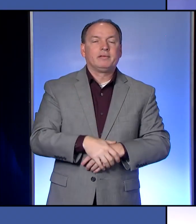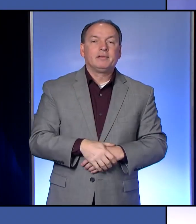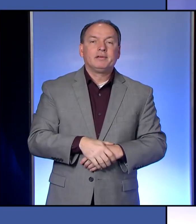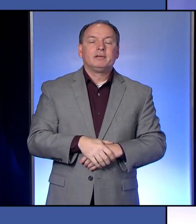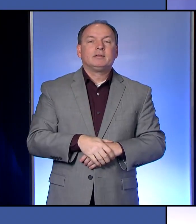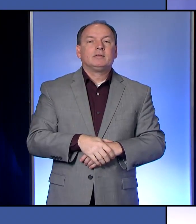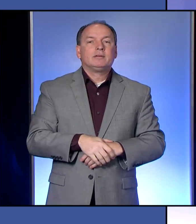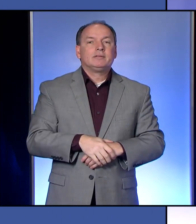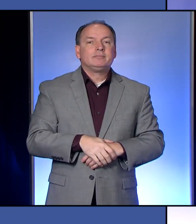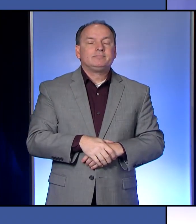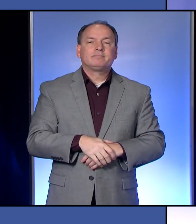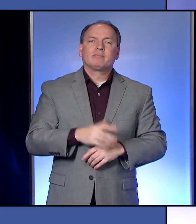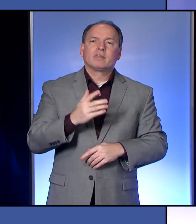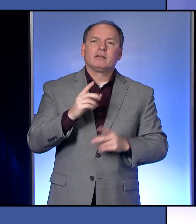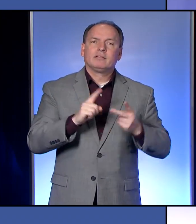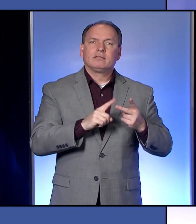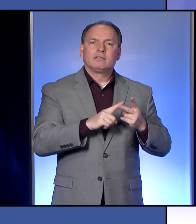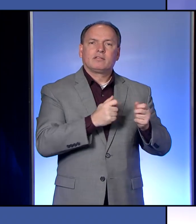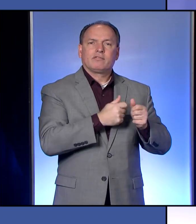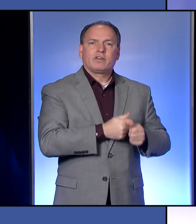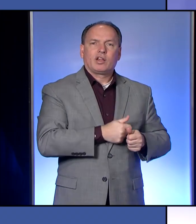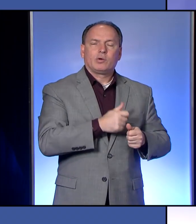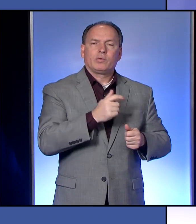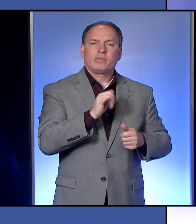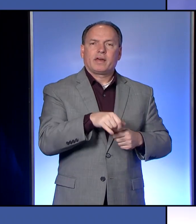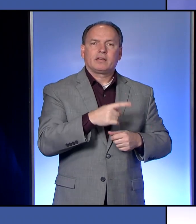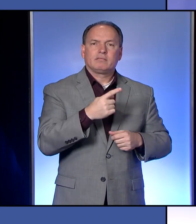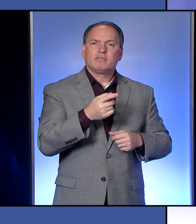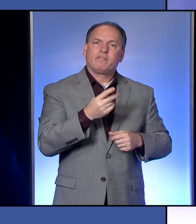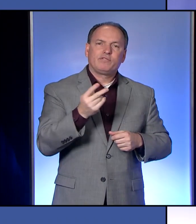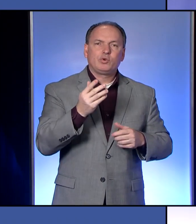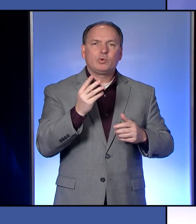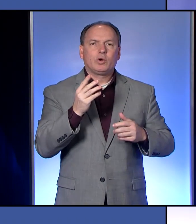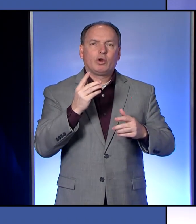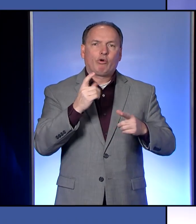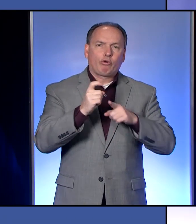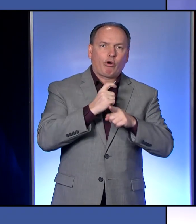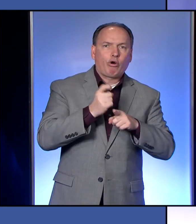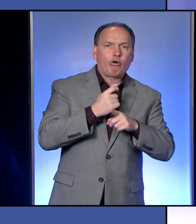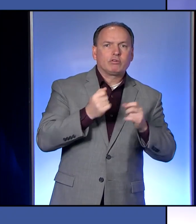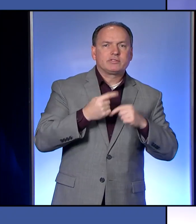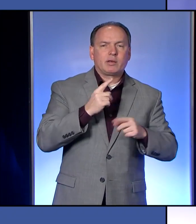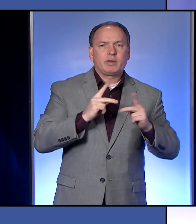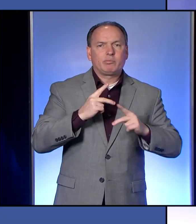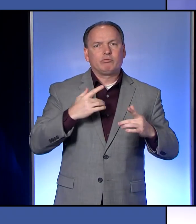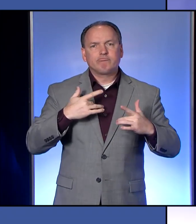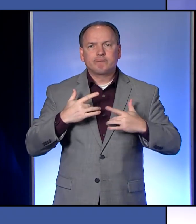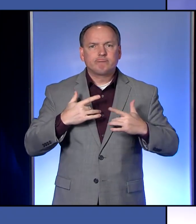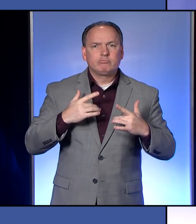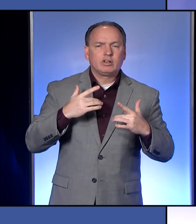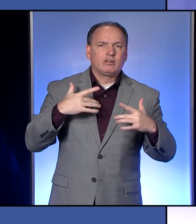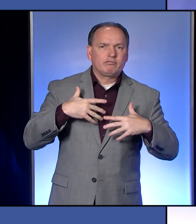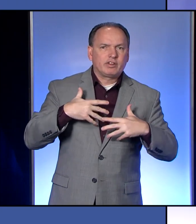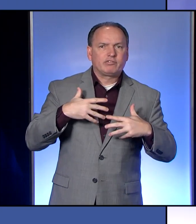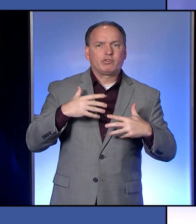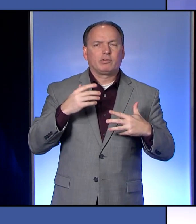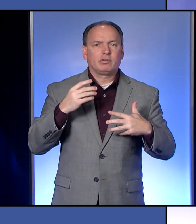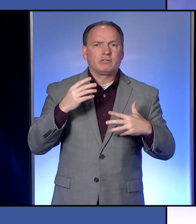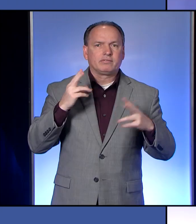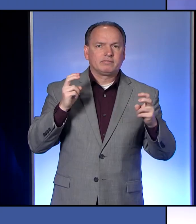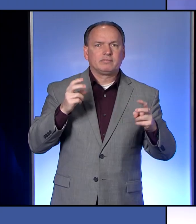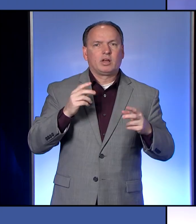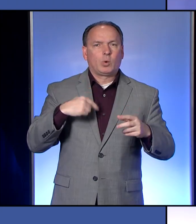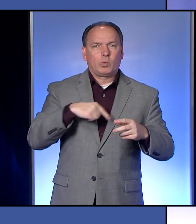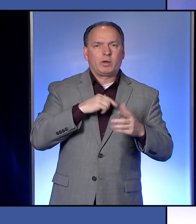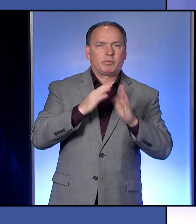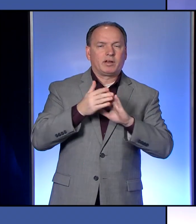If I may follow up on that. I received a couple of calls today from people who, to use their words, were fearful of being, as they put it, guinea pigs,